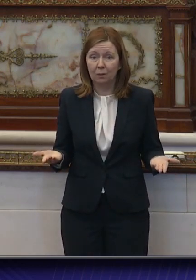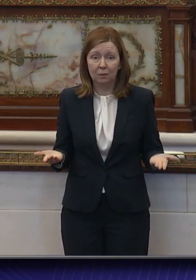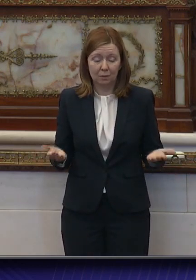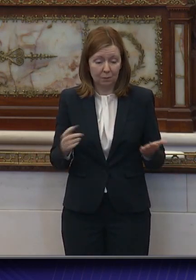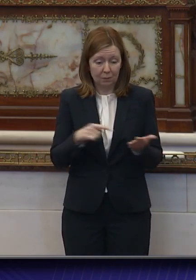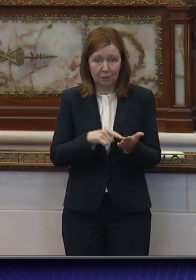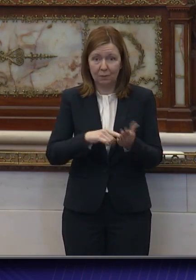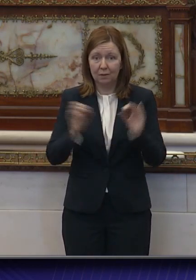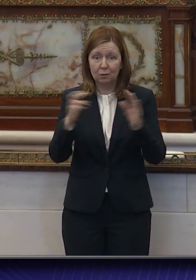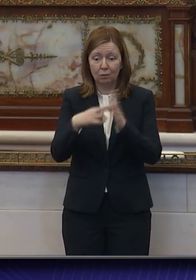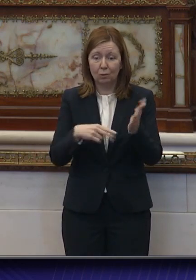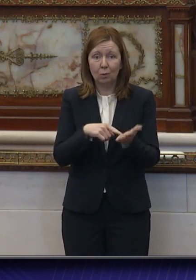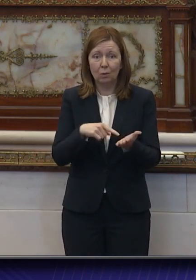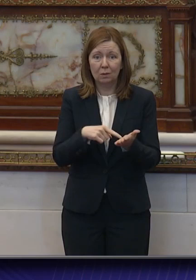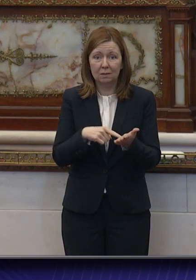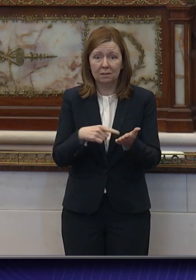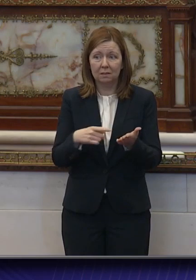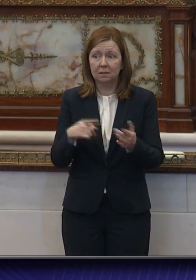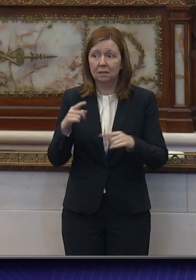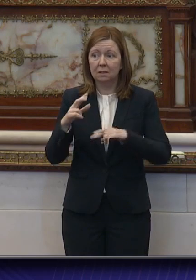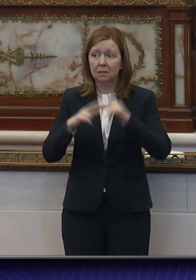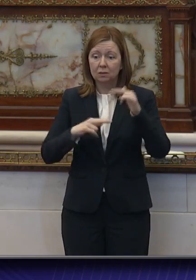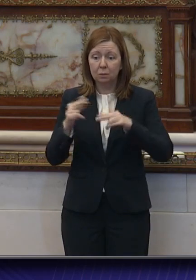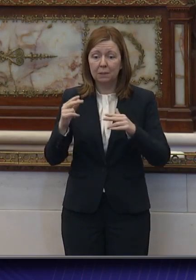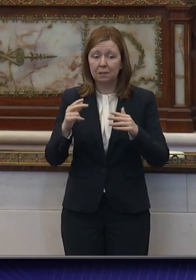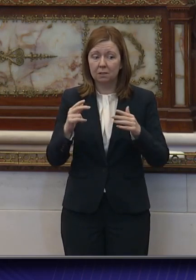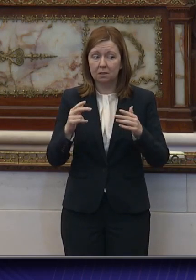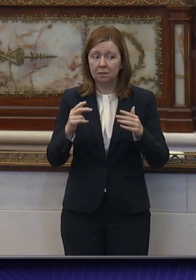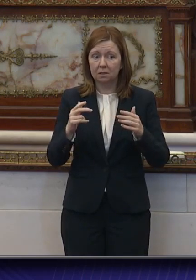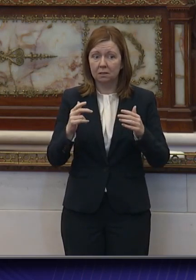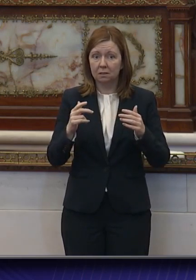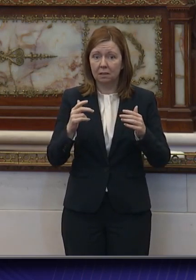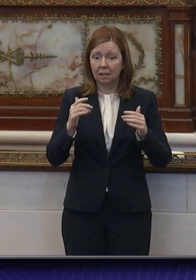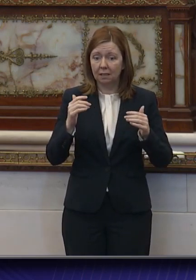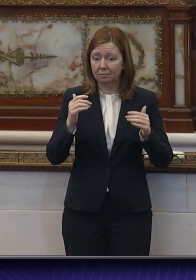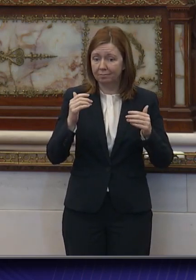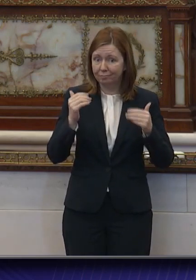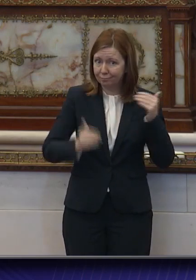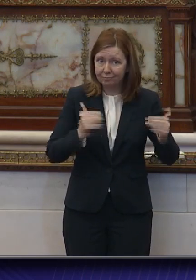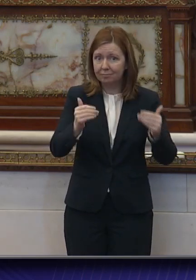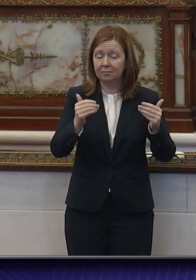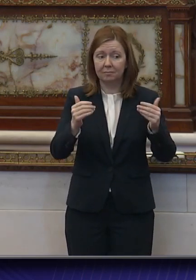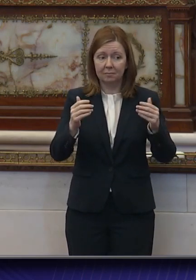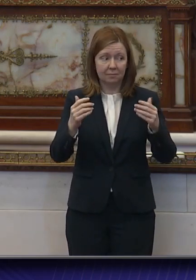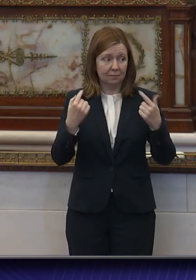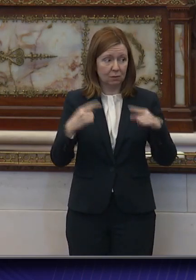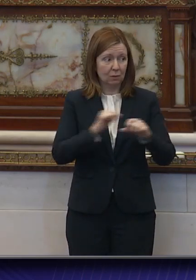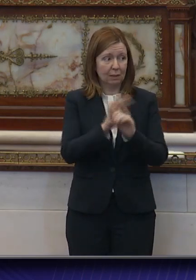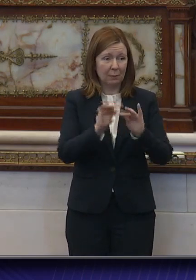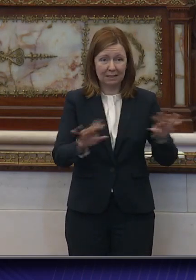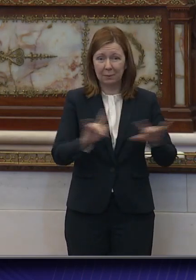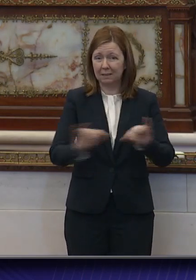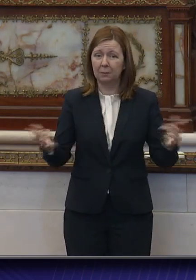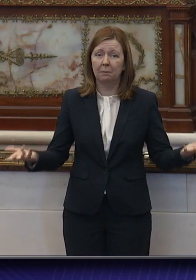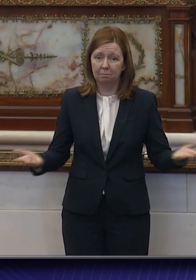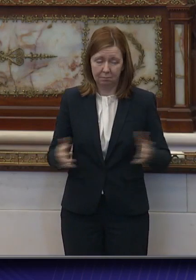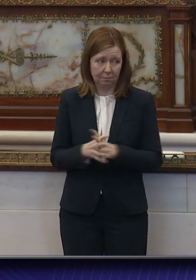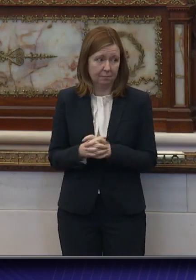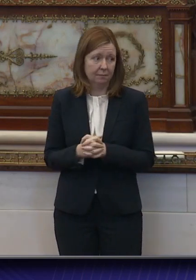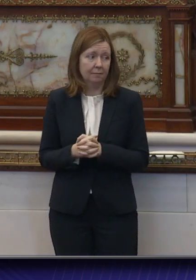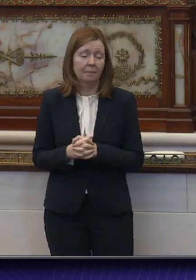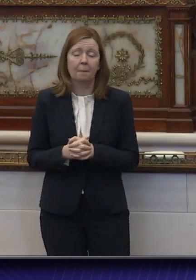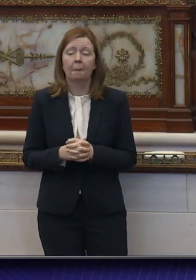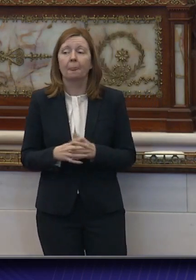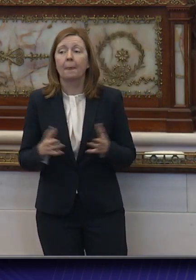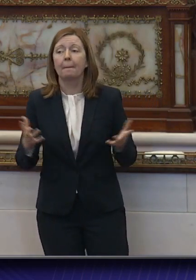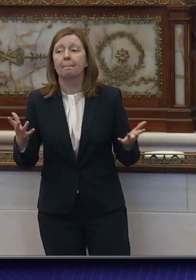and have to build and fly a plane in a pandemic at the same time. And I just